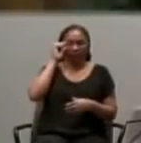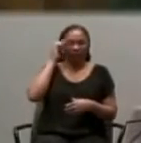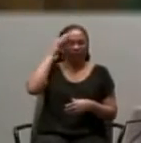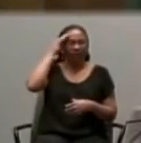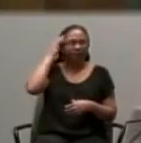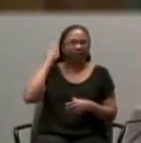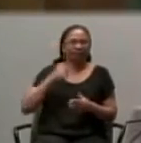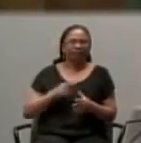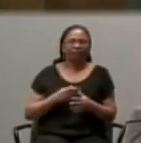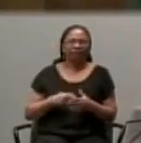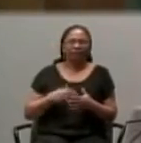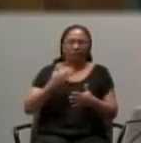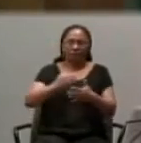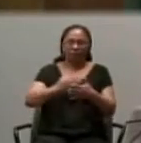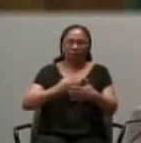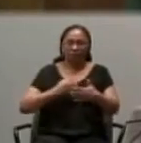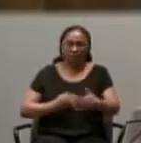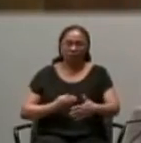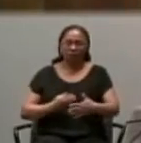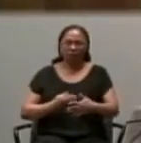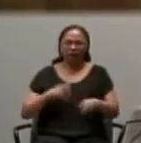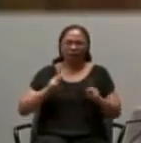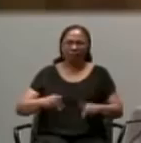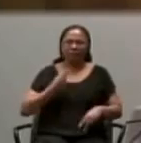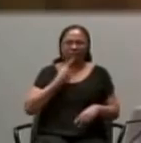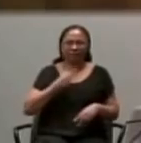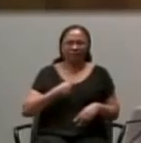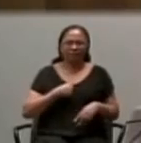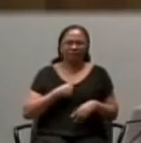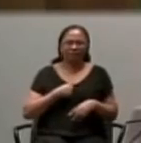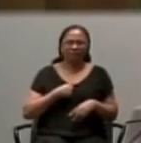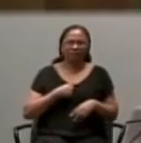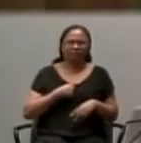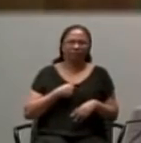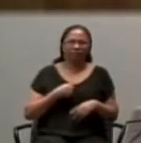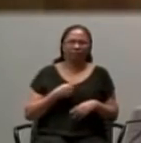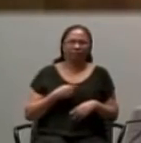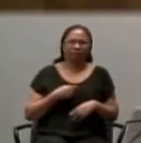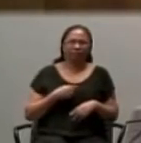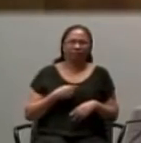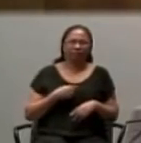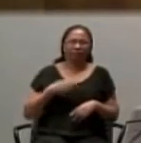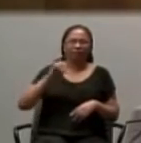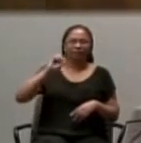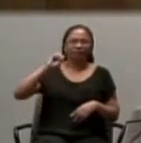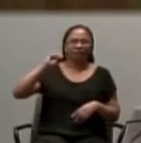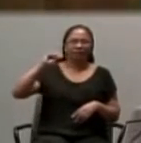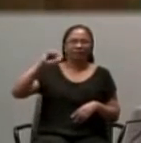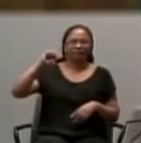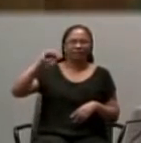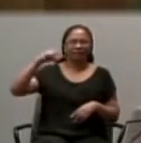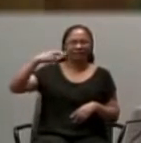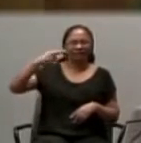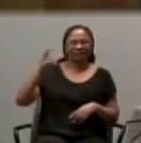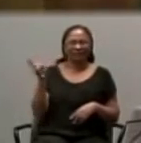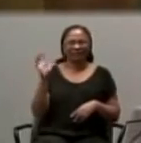of it for me, before that, someone told me about the amount of spinach in Sahina, which I love.